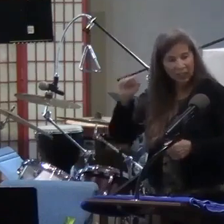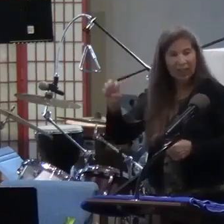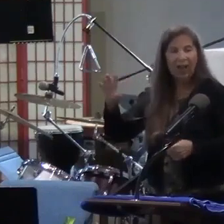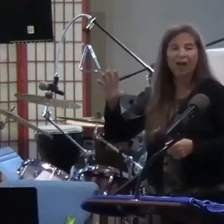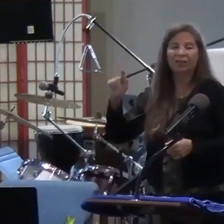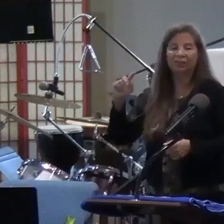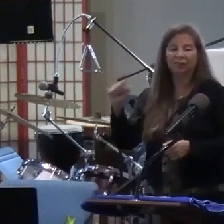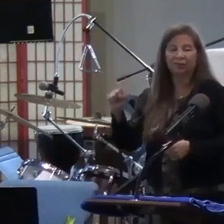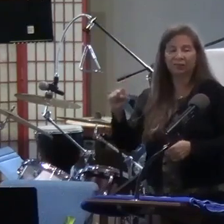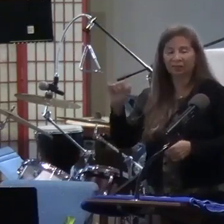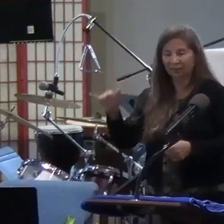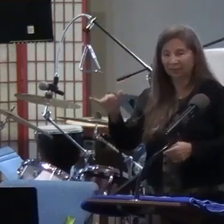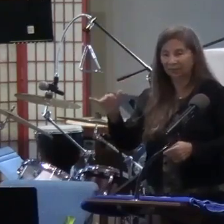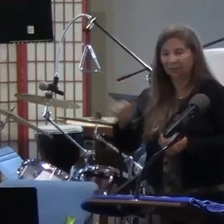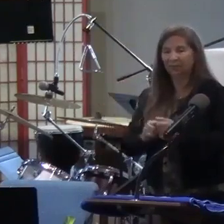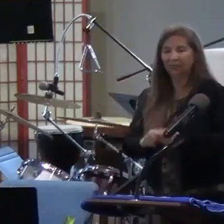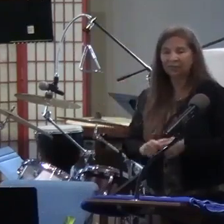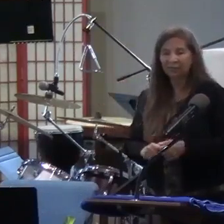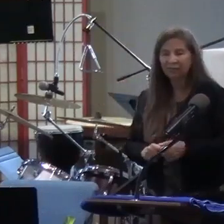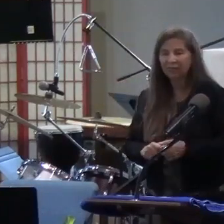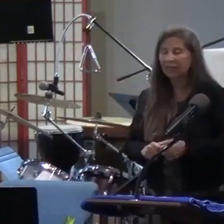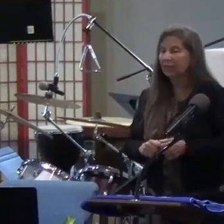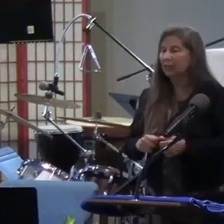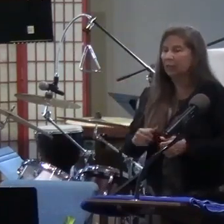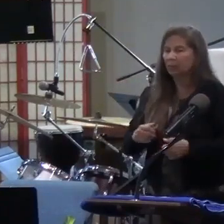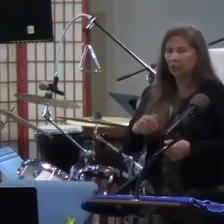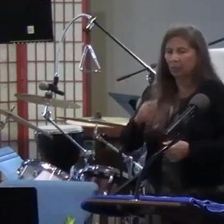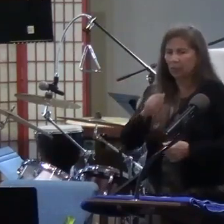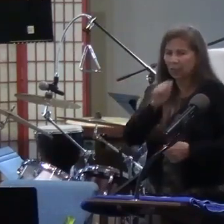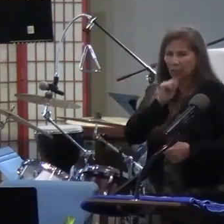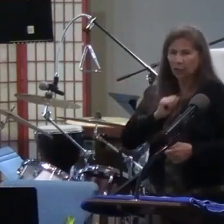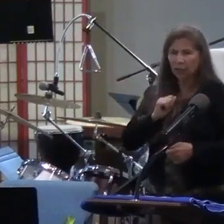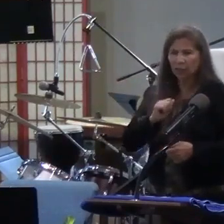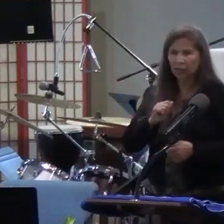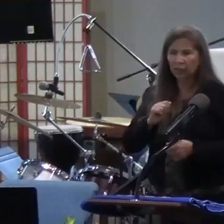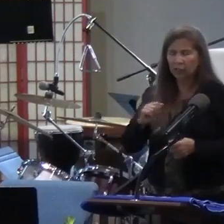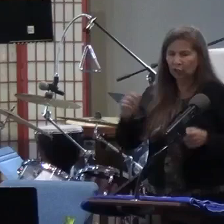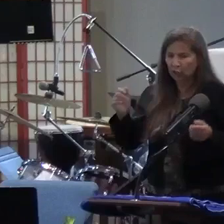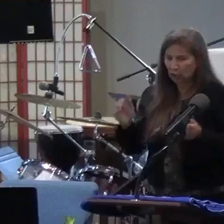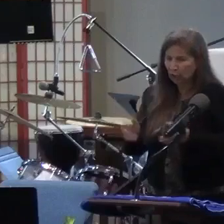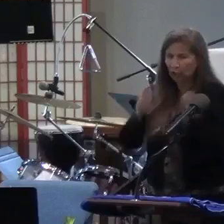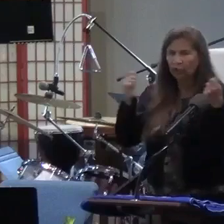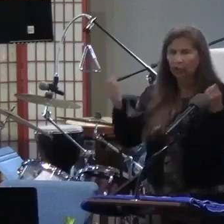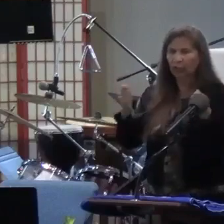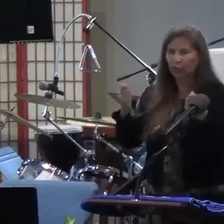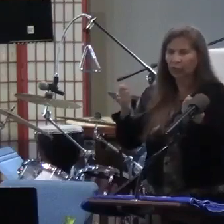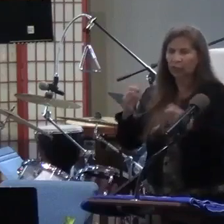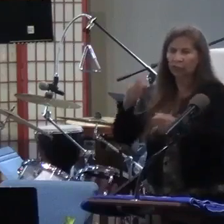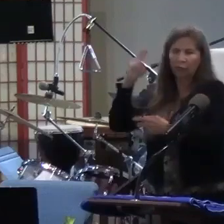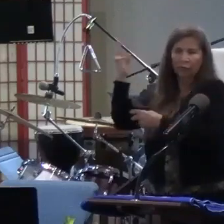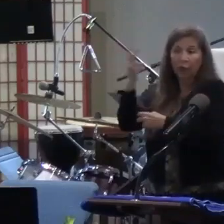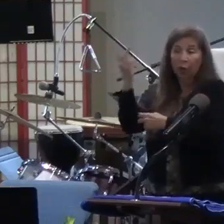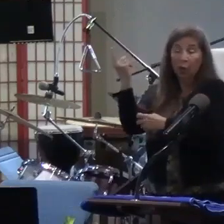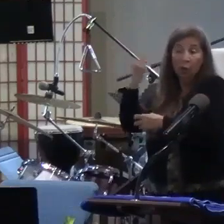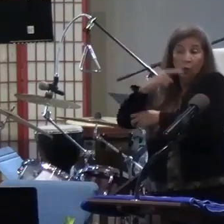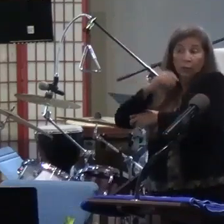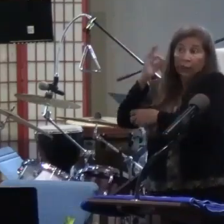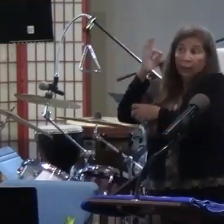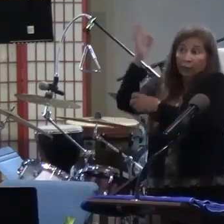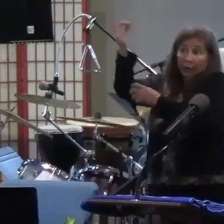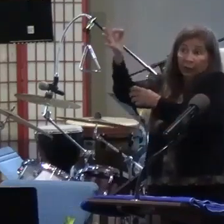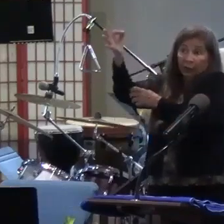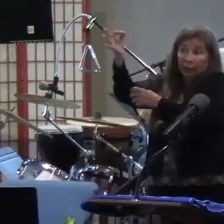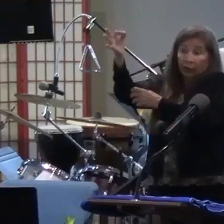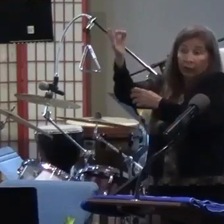cheering us on. I'm not trying to be silly. I'm trying to be utterly serious, cheering us on to victory. And one day, if the Lord